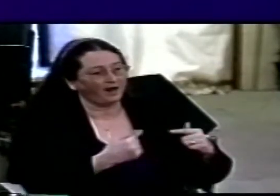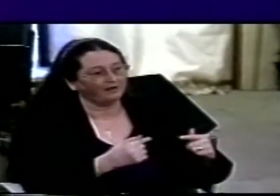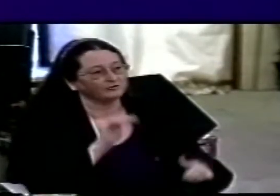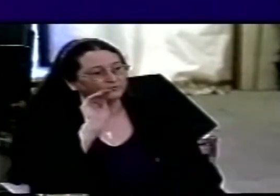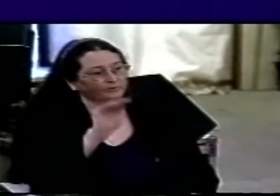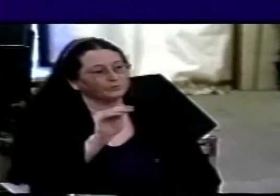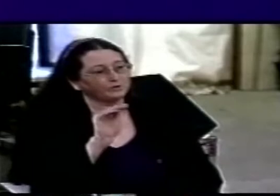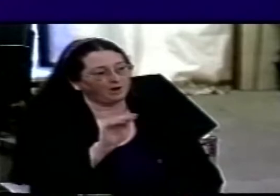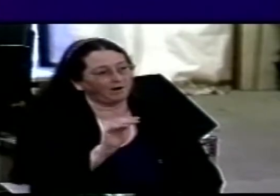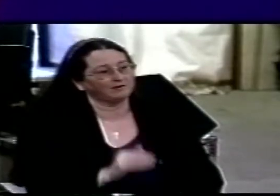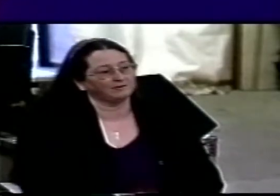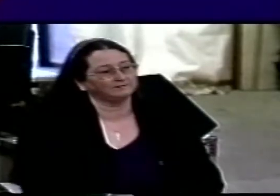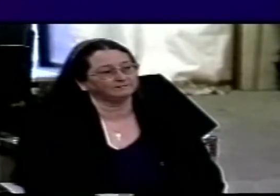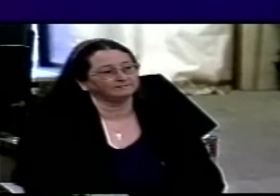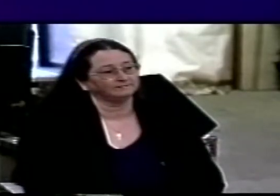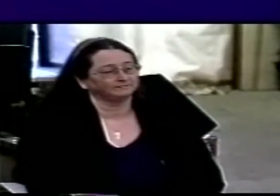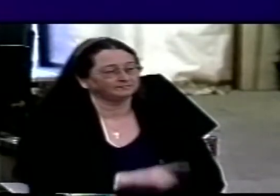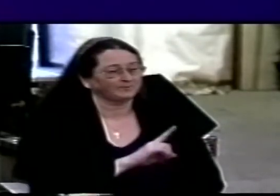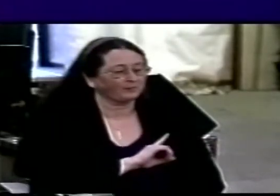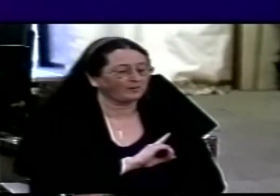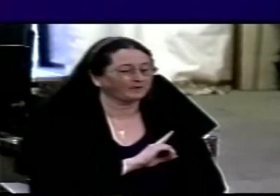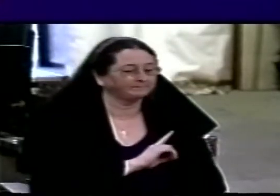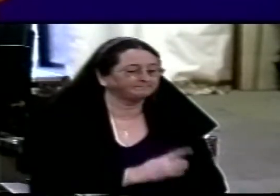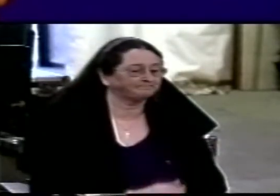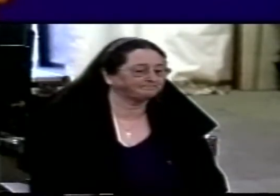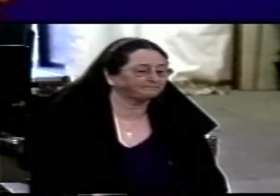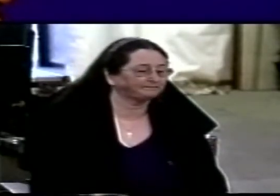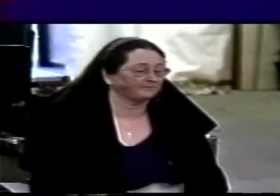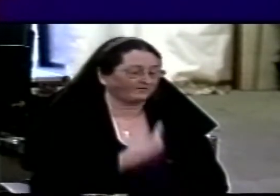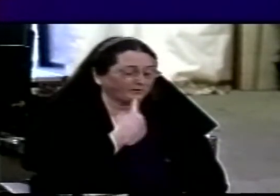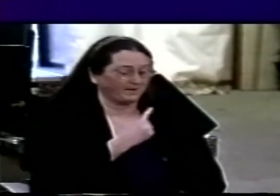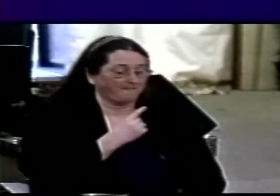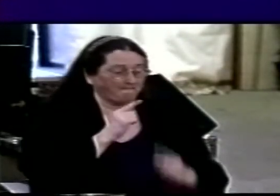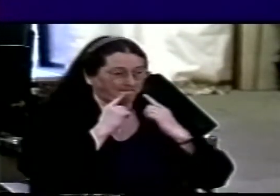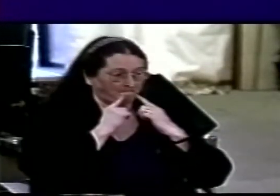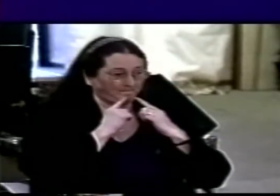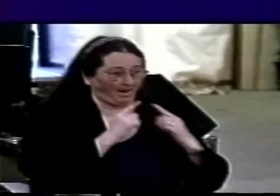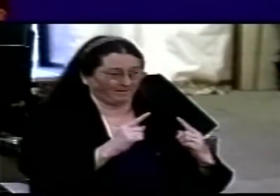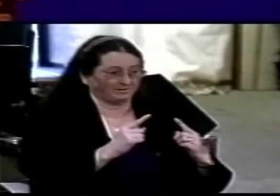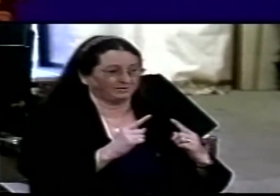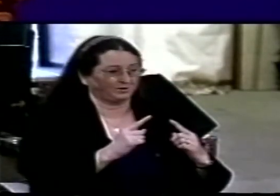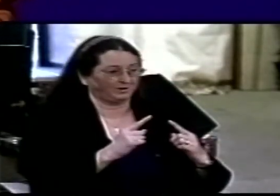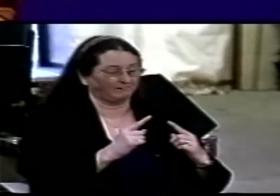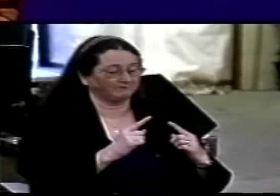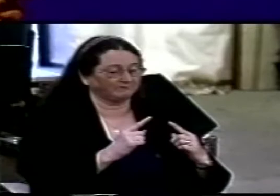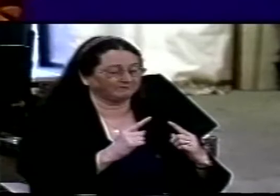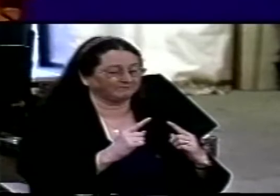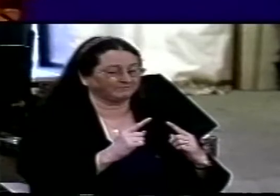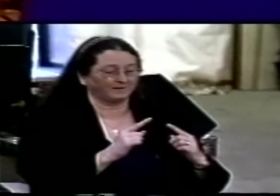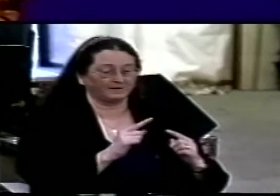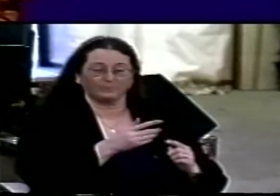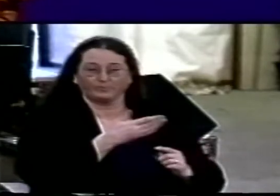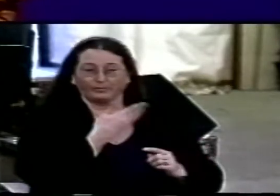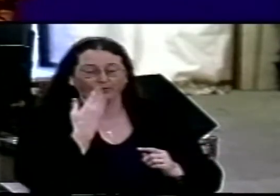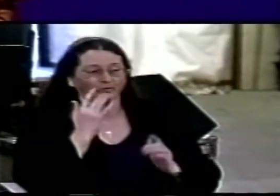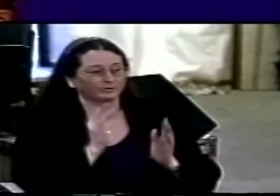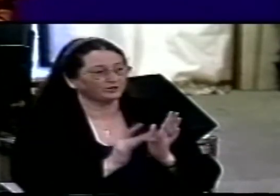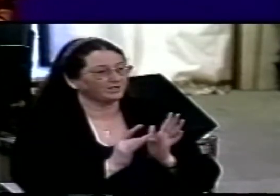But we still have to say that the message is not Jesus.